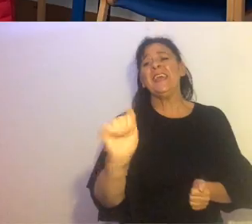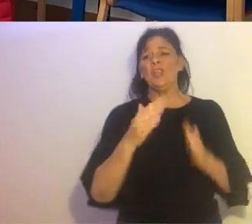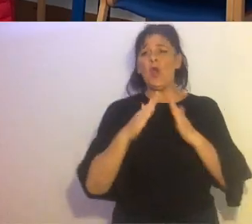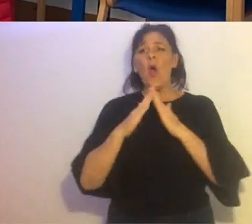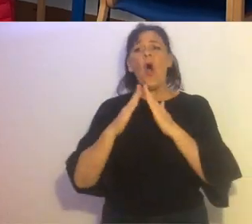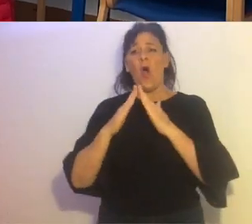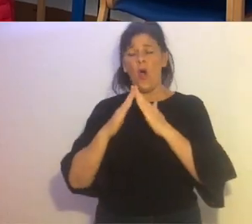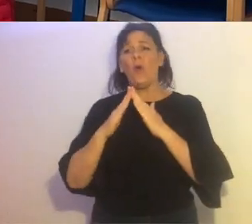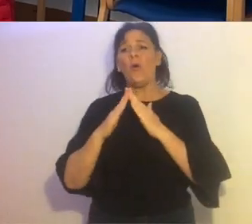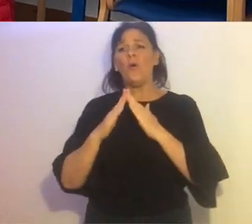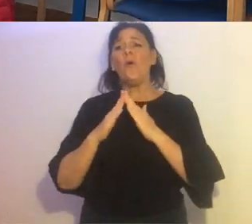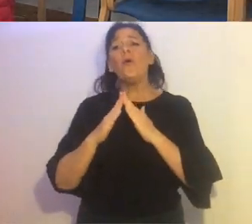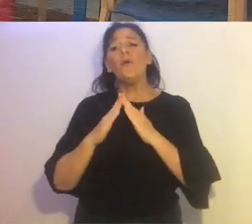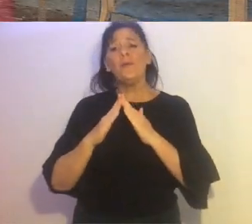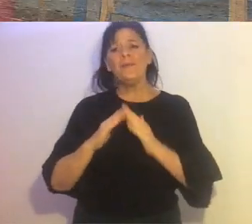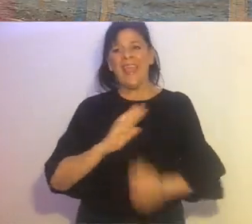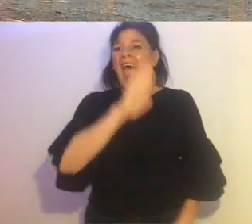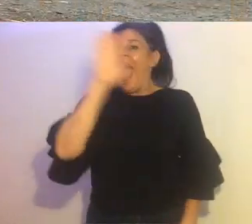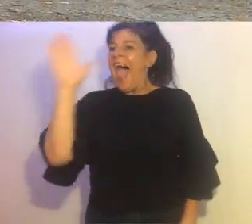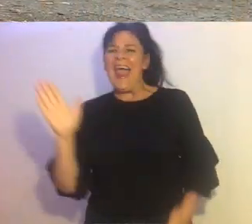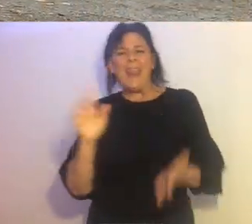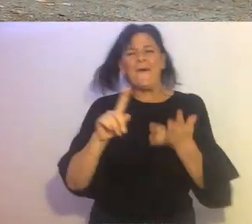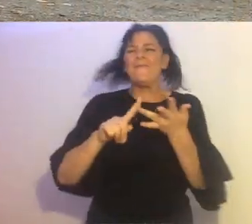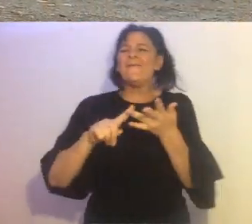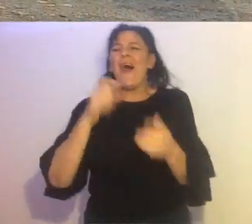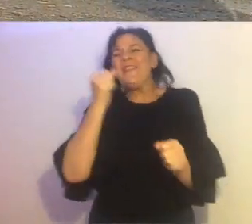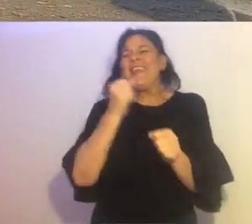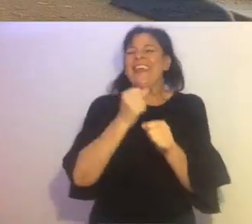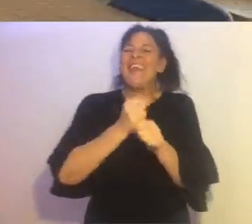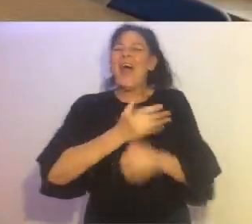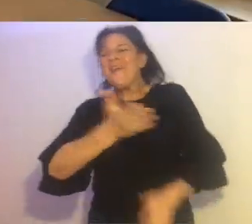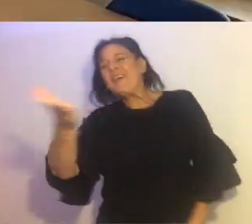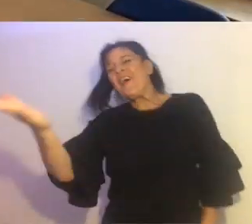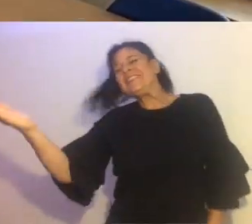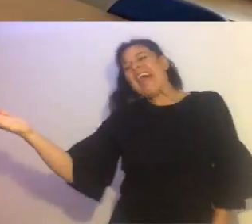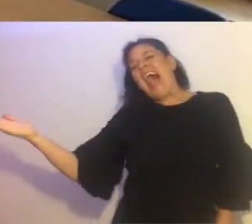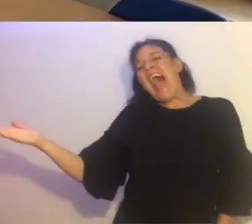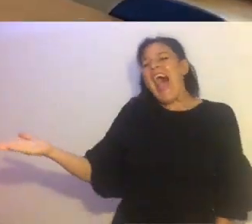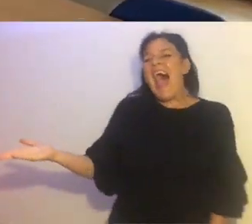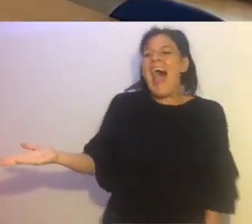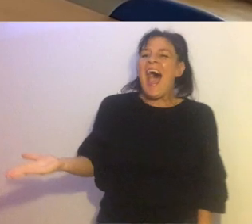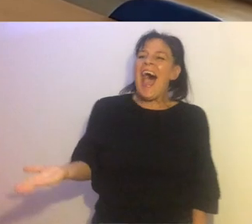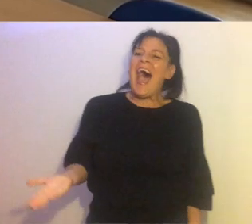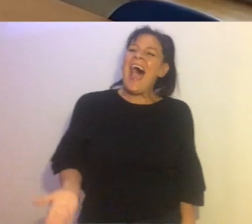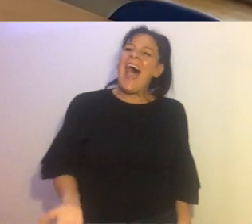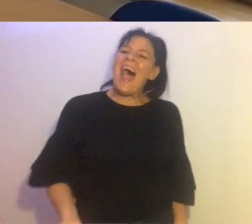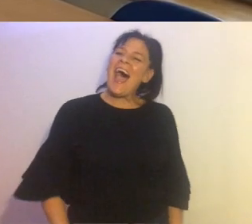be in your home Hello from the Oak Grove College